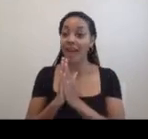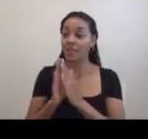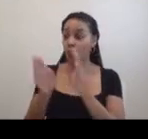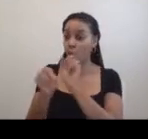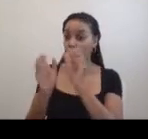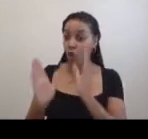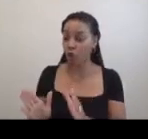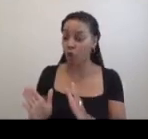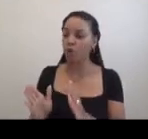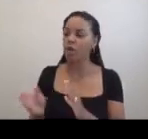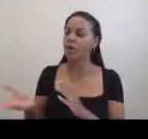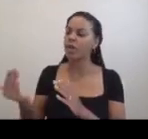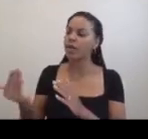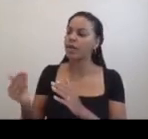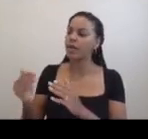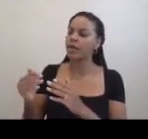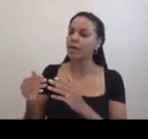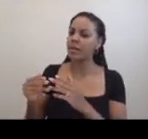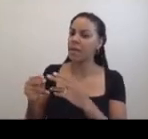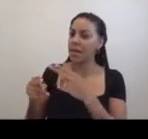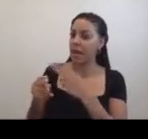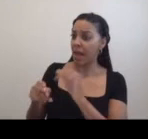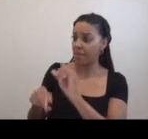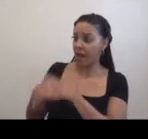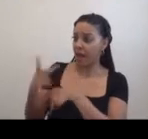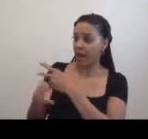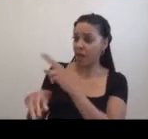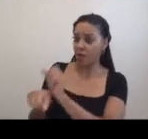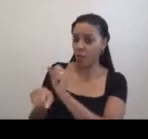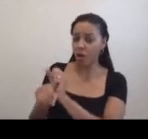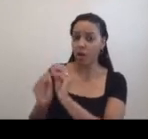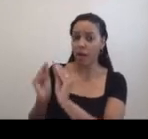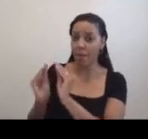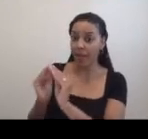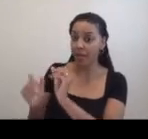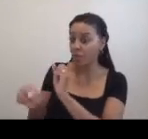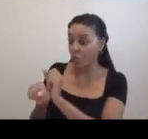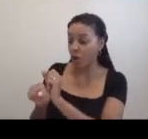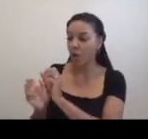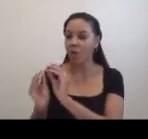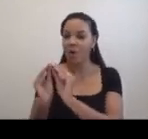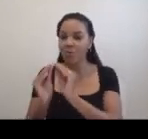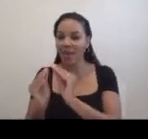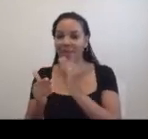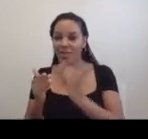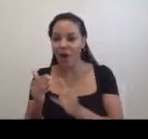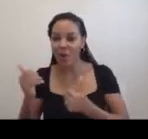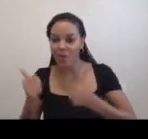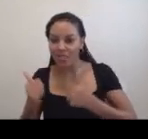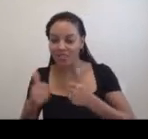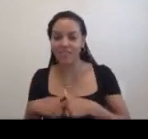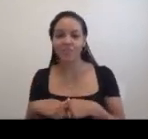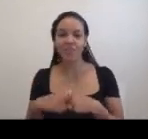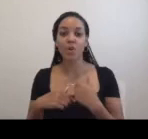name whether it was maintenance work or maintenance art. I transferred the power